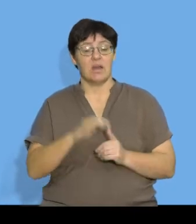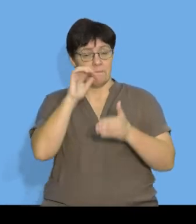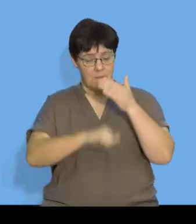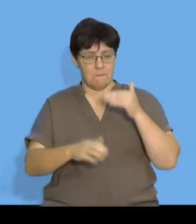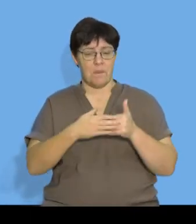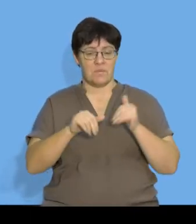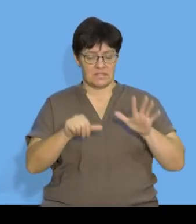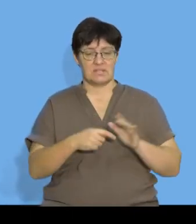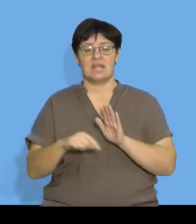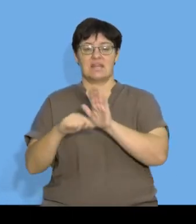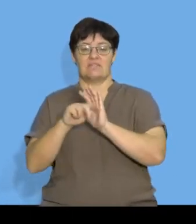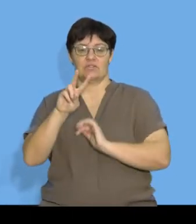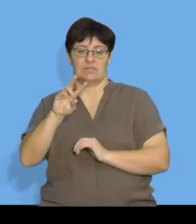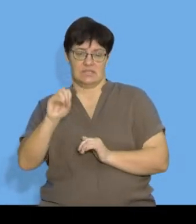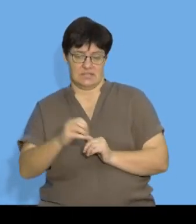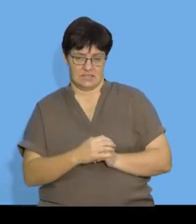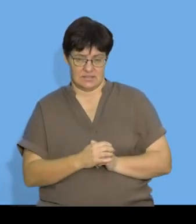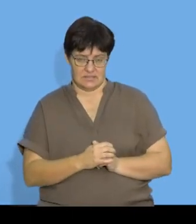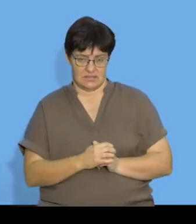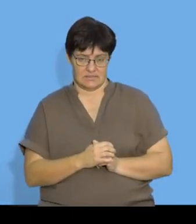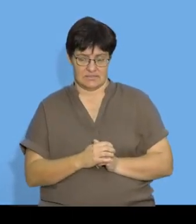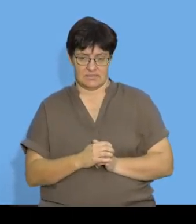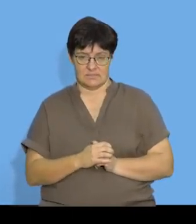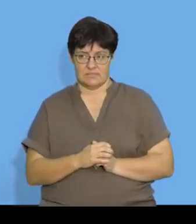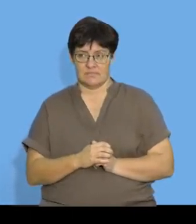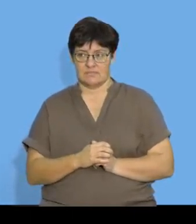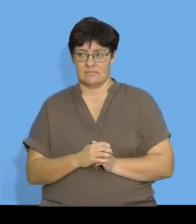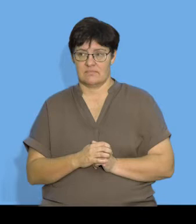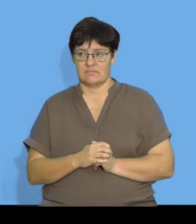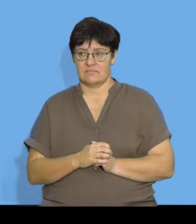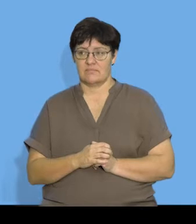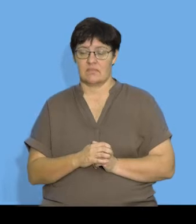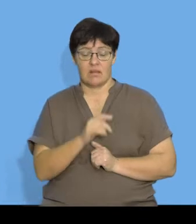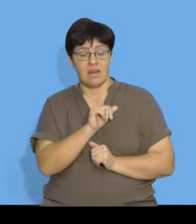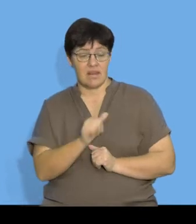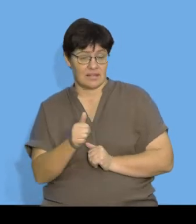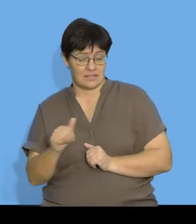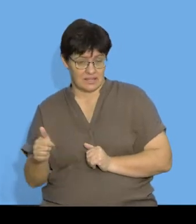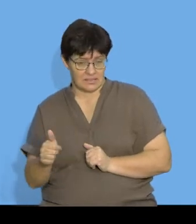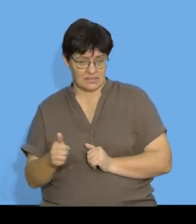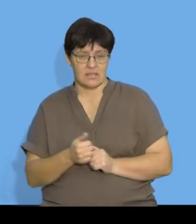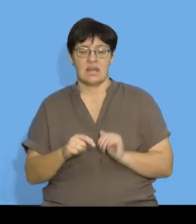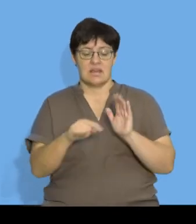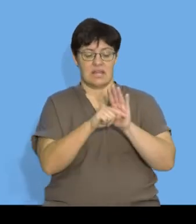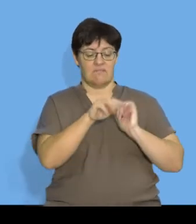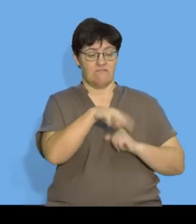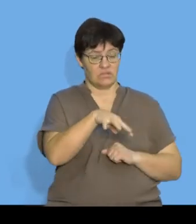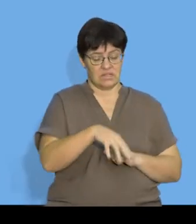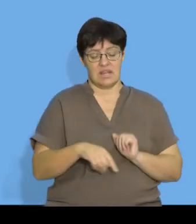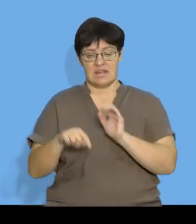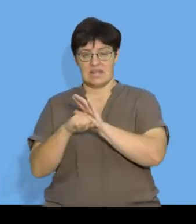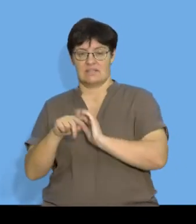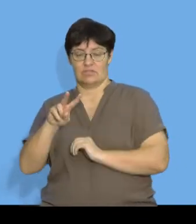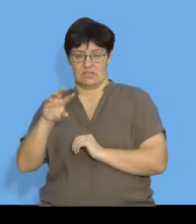again which is going to give me negative 20. So, the next two terms of the sequence are negative 14